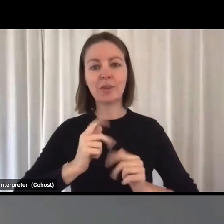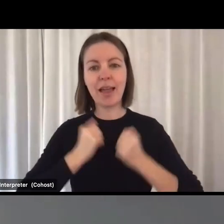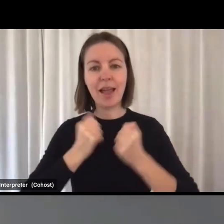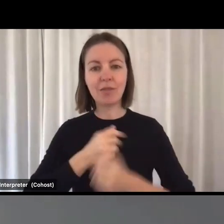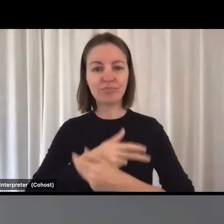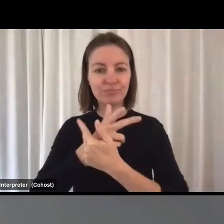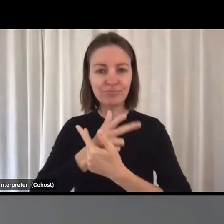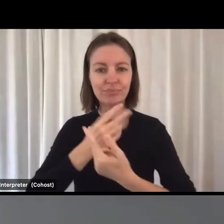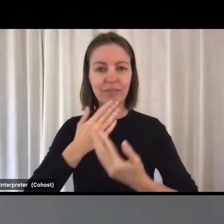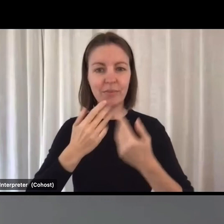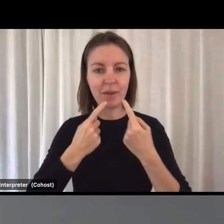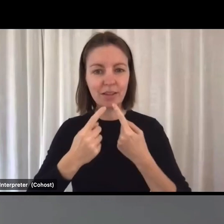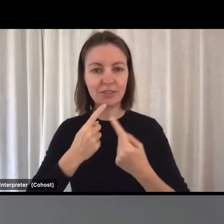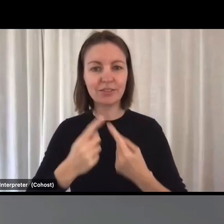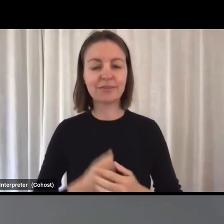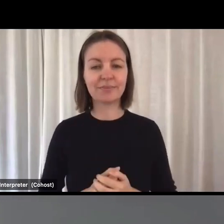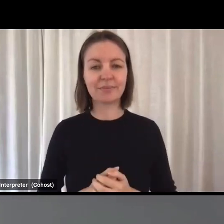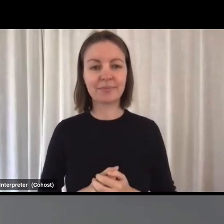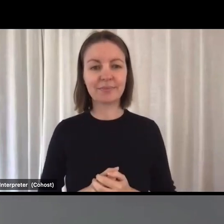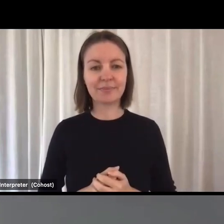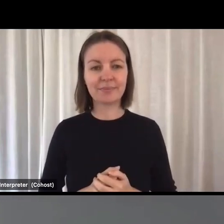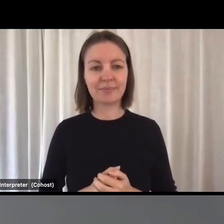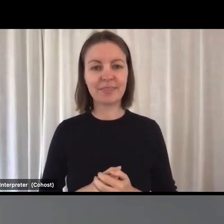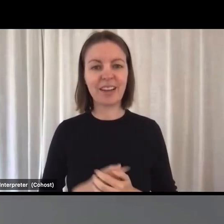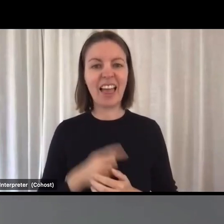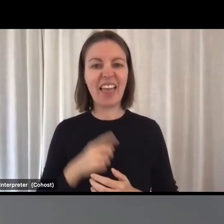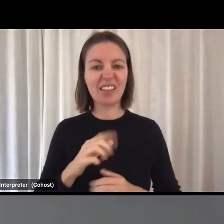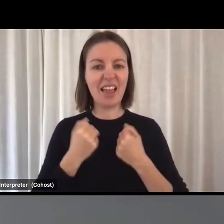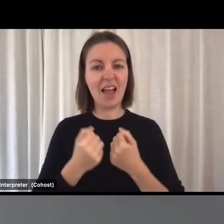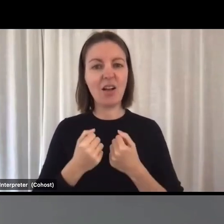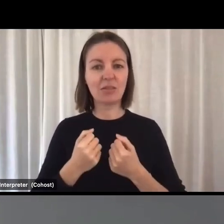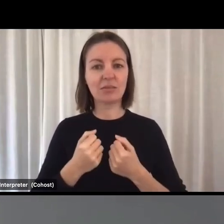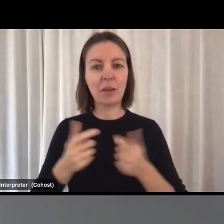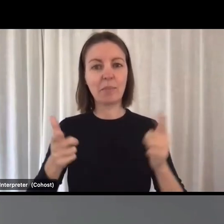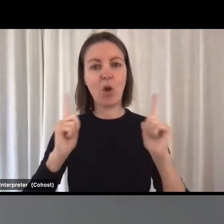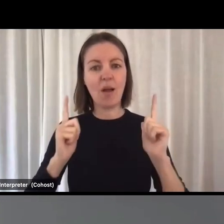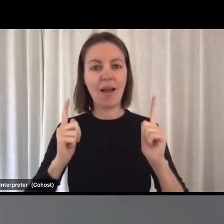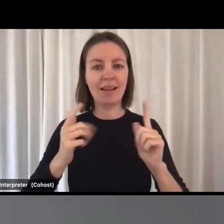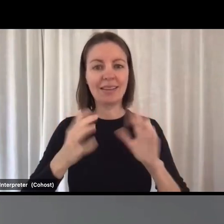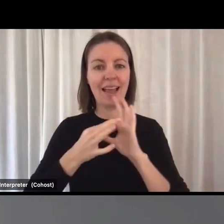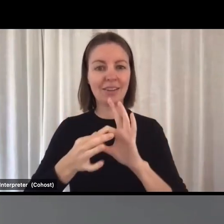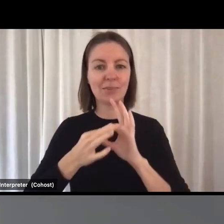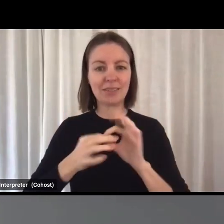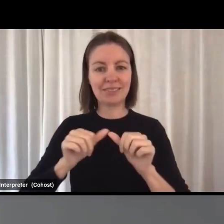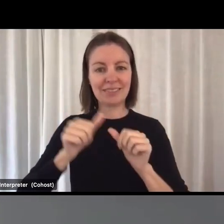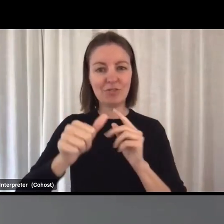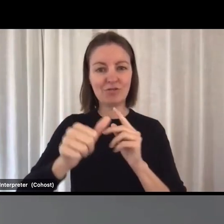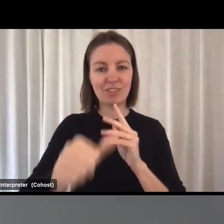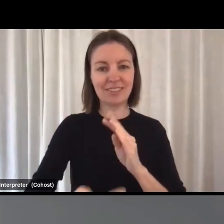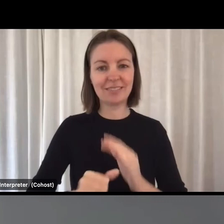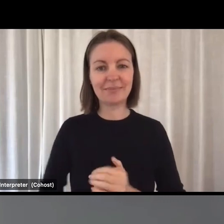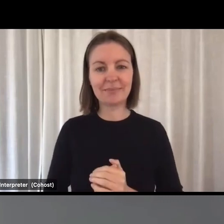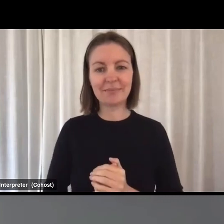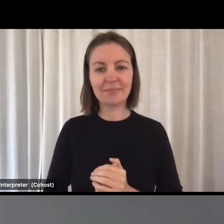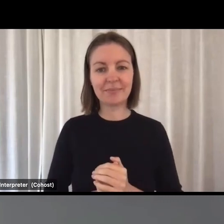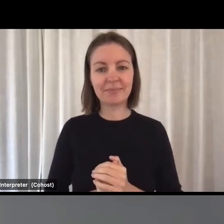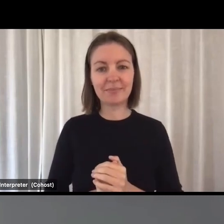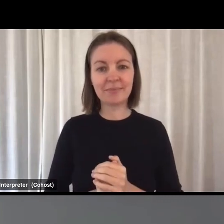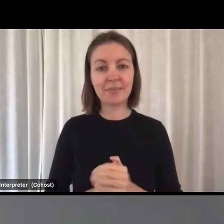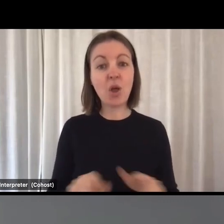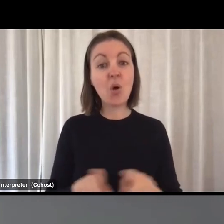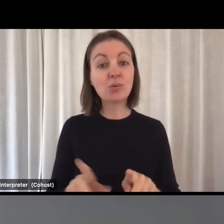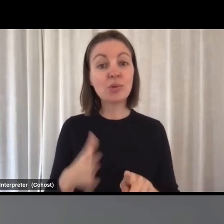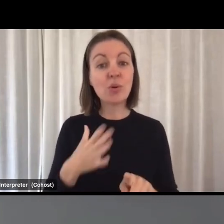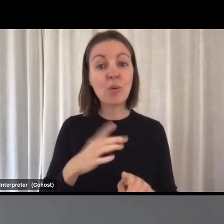webinars as part of the employer engagement series. Before I let you all go, I also just wanted to acknowledge,